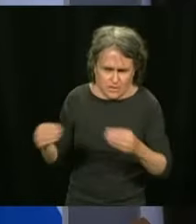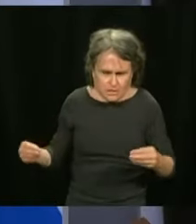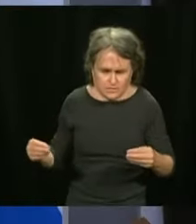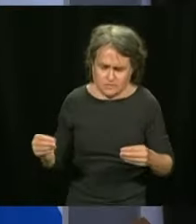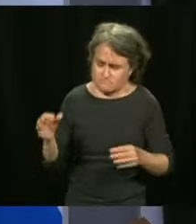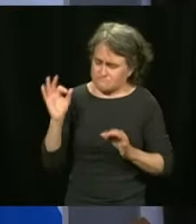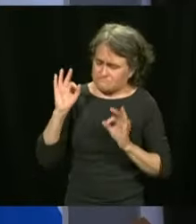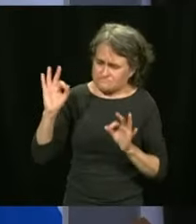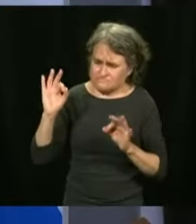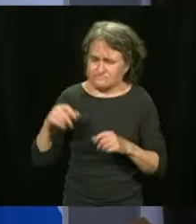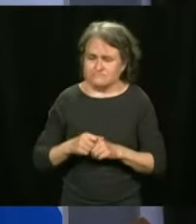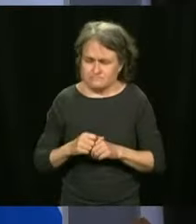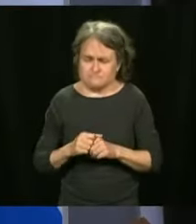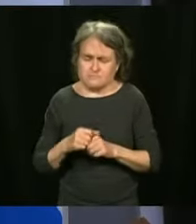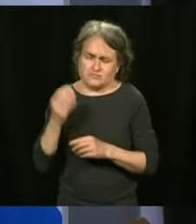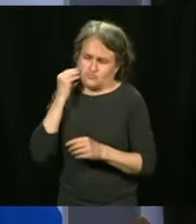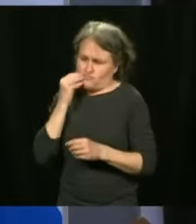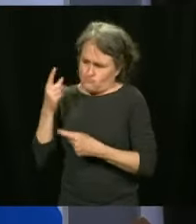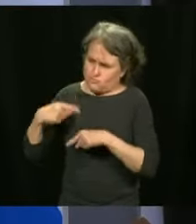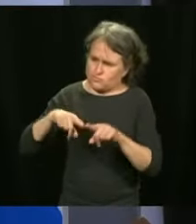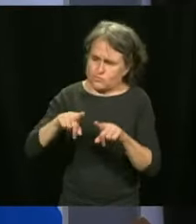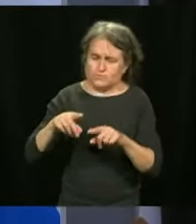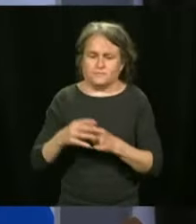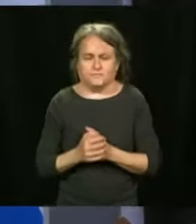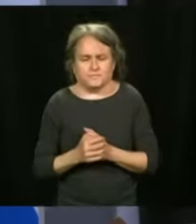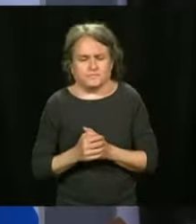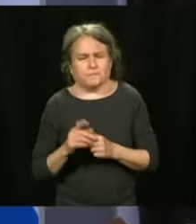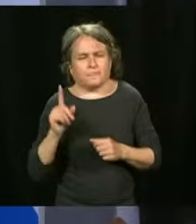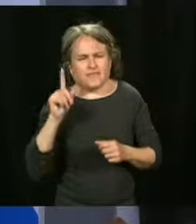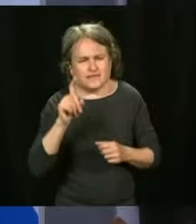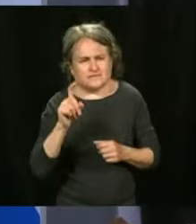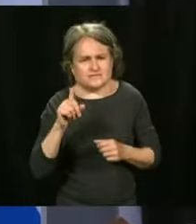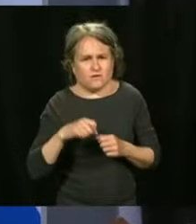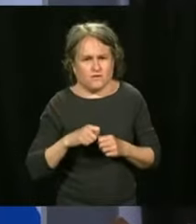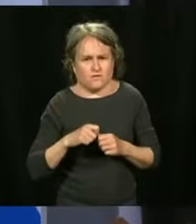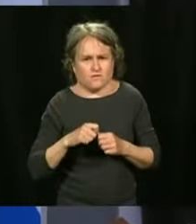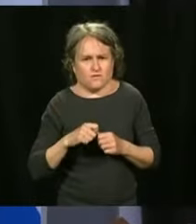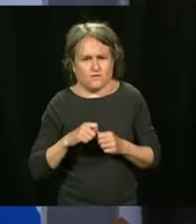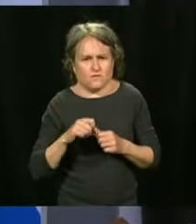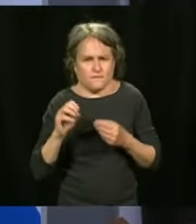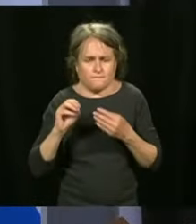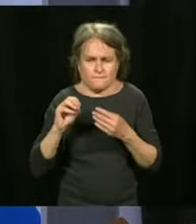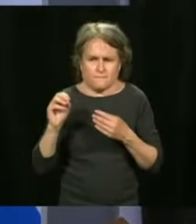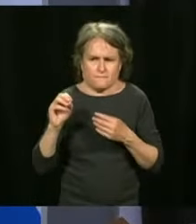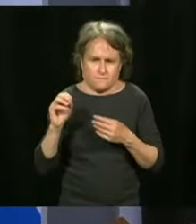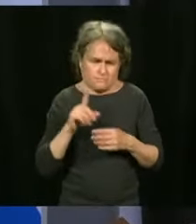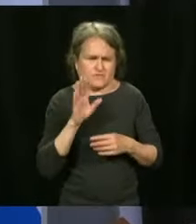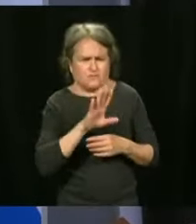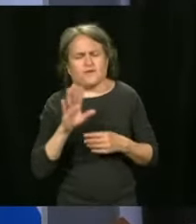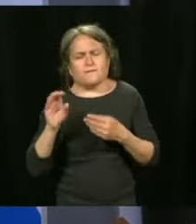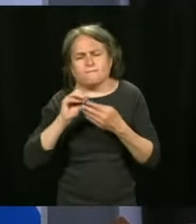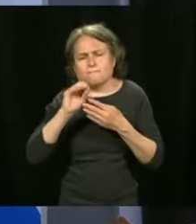home. Can you say a word on Moderna, perhaps? Because I think the question was on Moderna. Yes, I'll get to that.